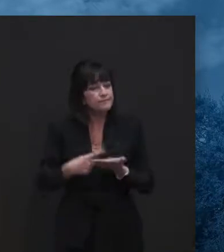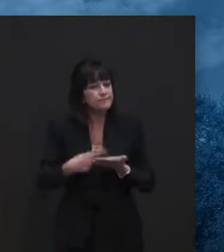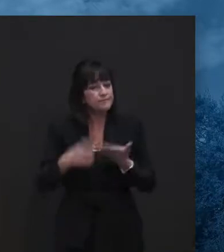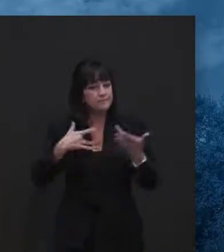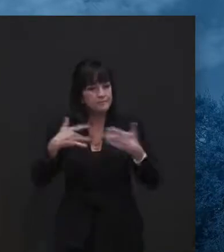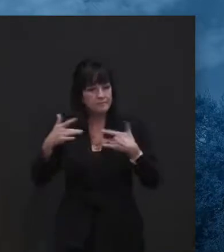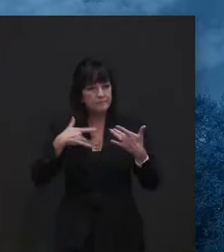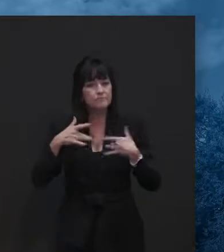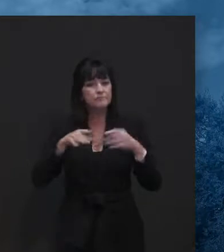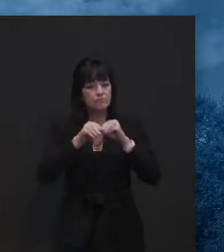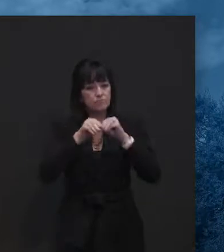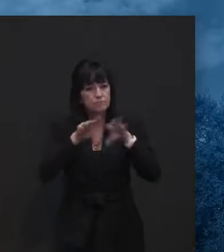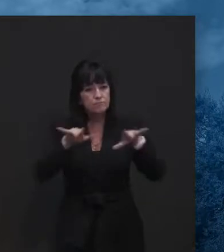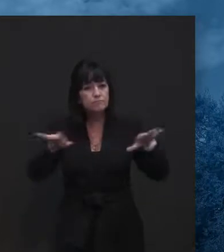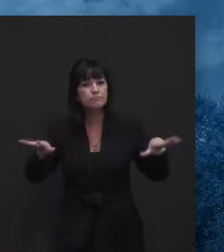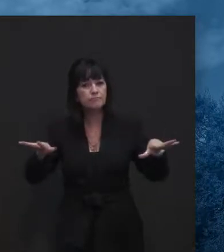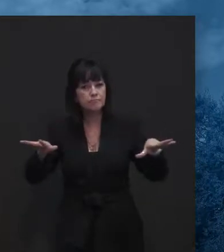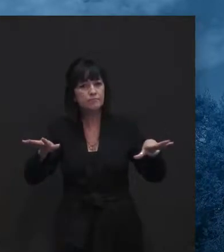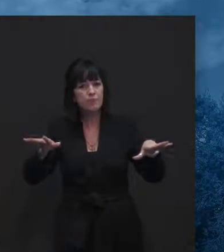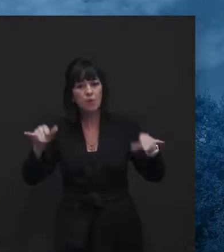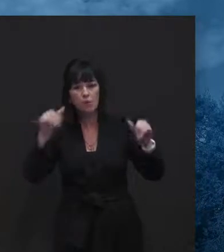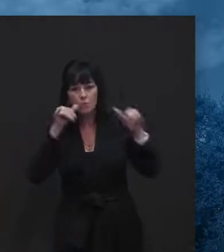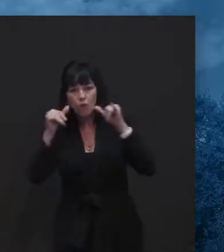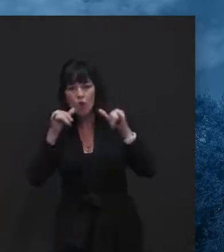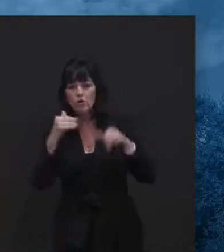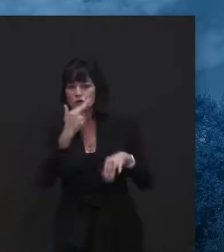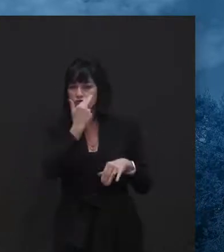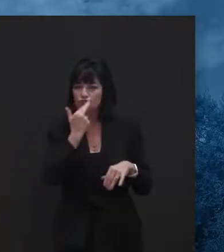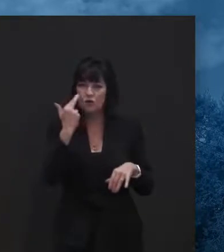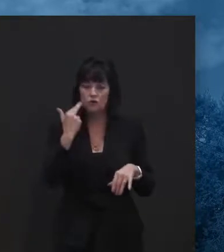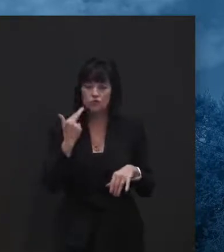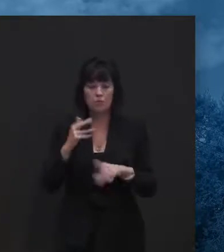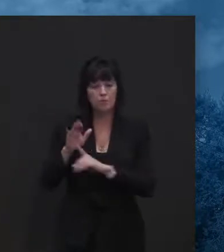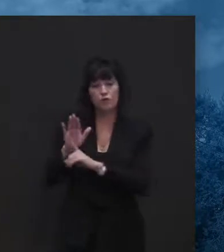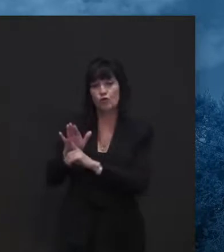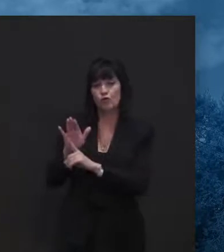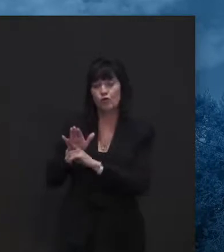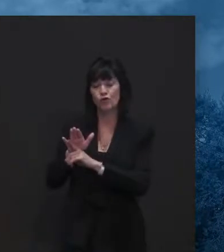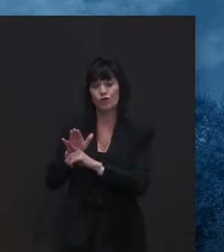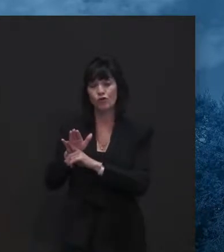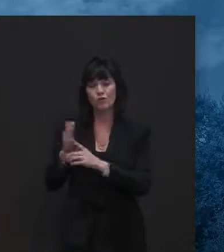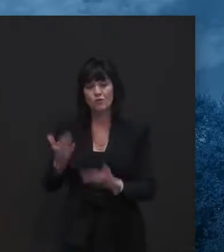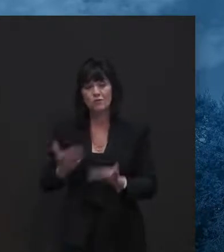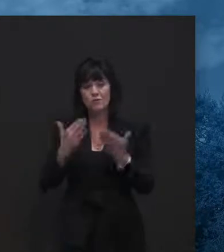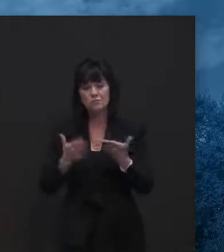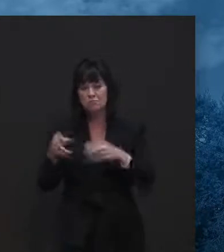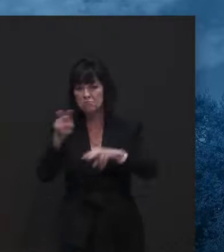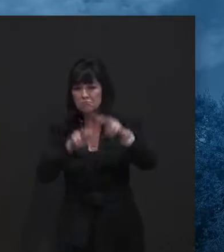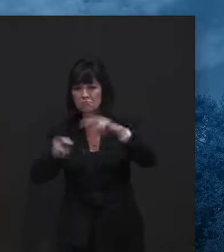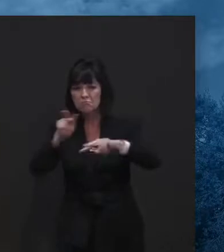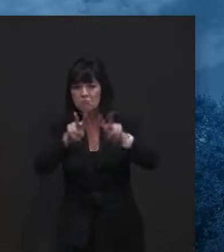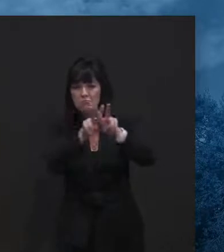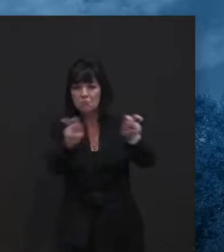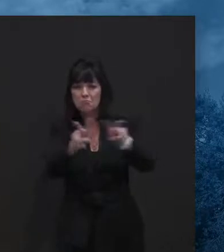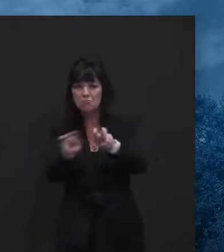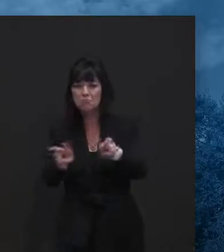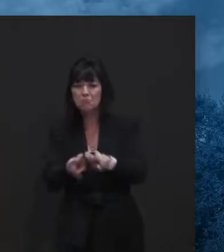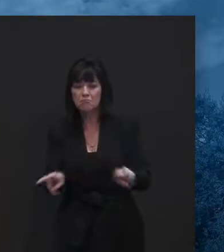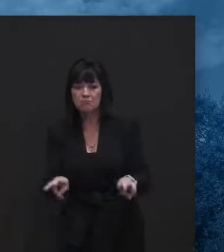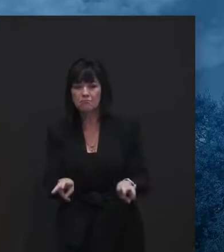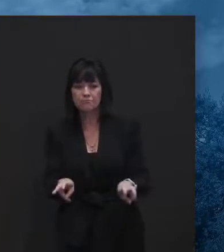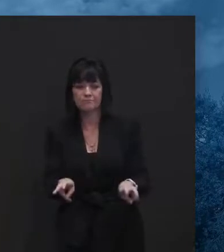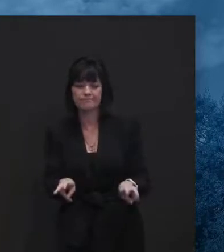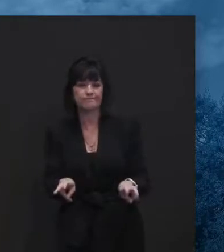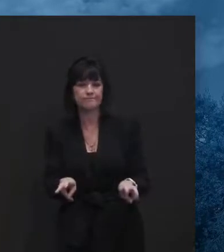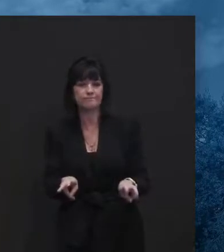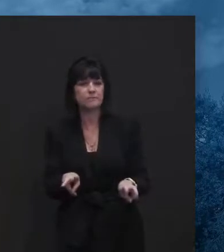Um, but her, um, strong guidance from the, those observations and those analyses were you got to